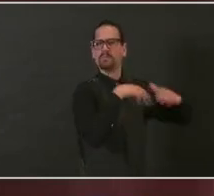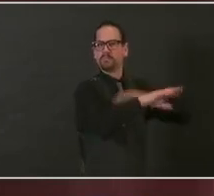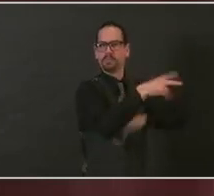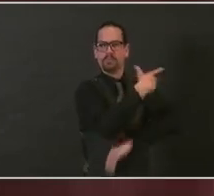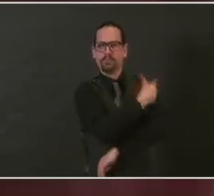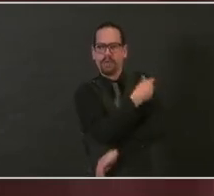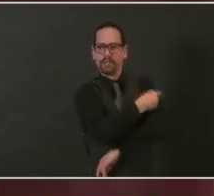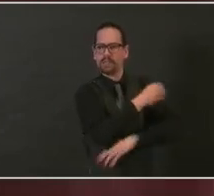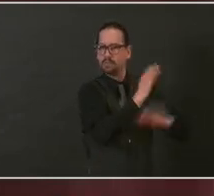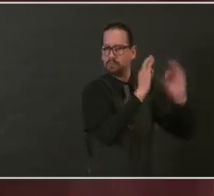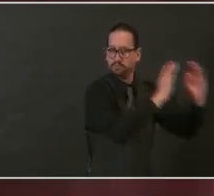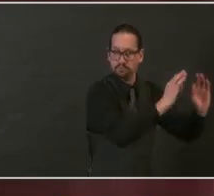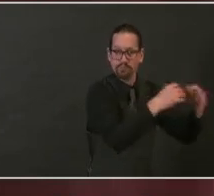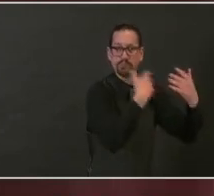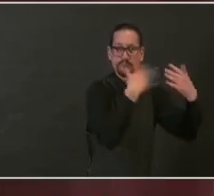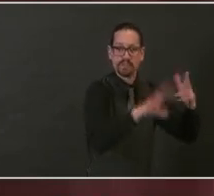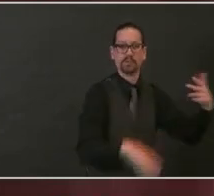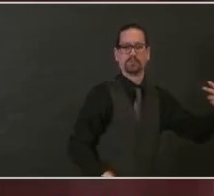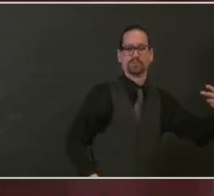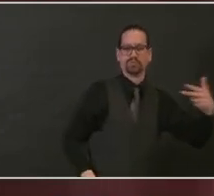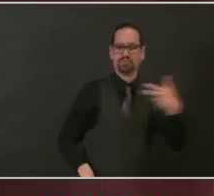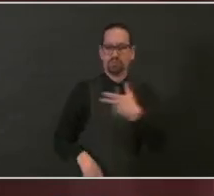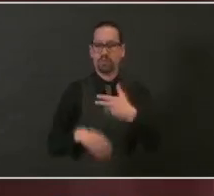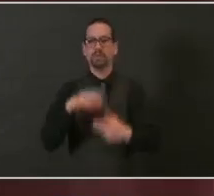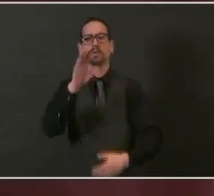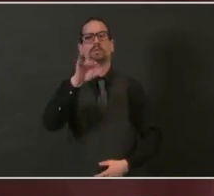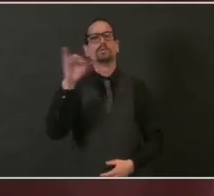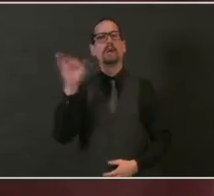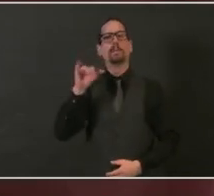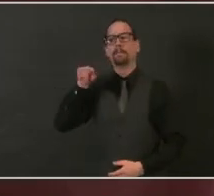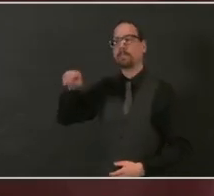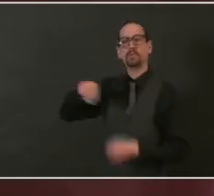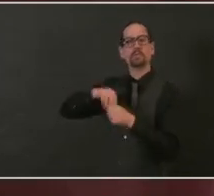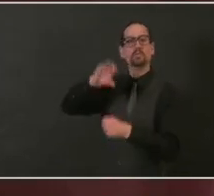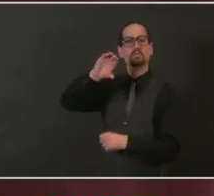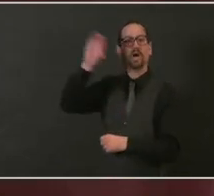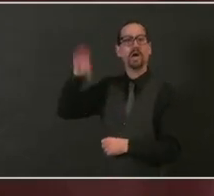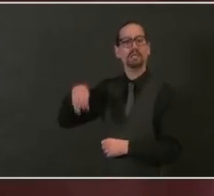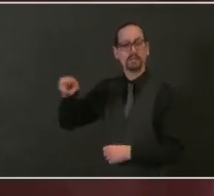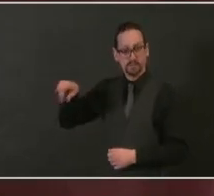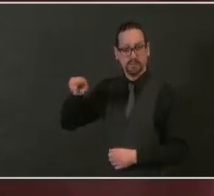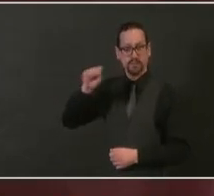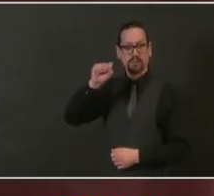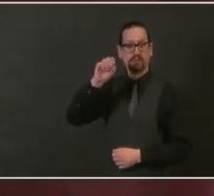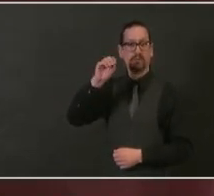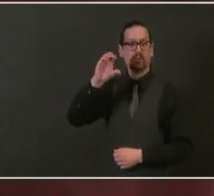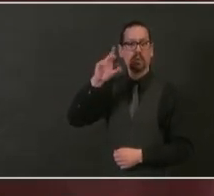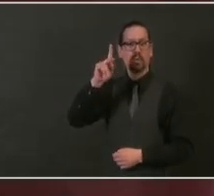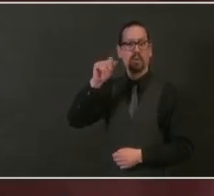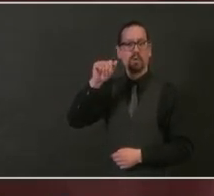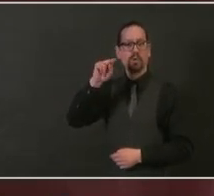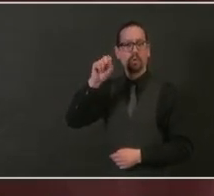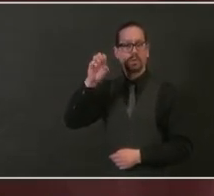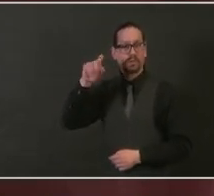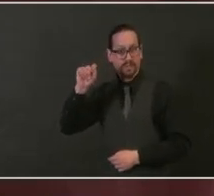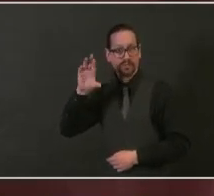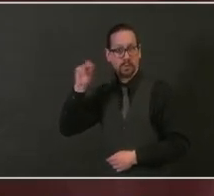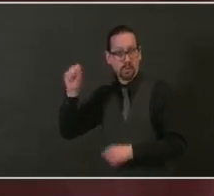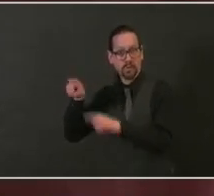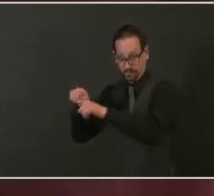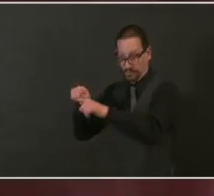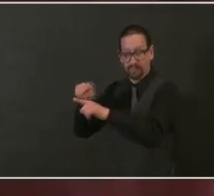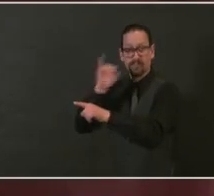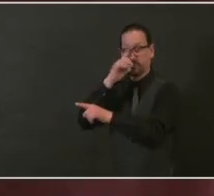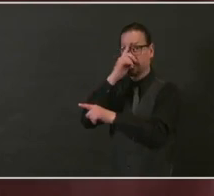sites if help is needed. One other note I want to make for everyone getting vaccinated at the Dunk or Saka Nassit.